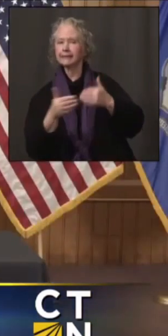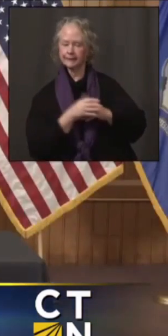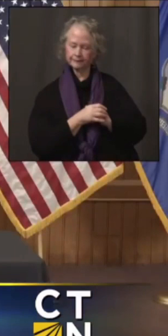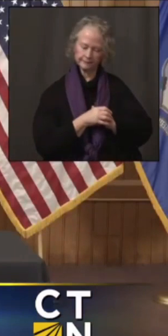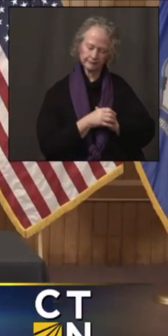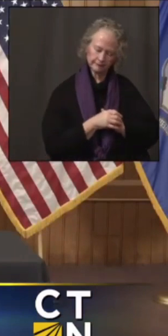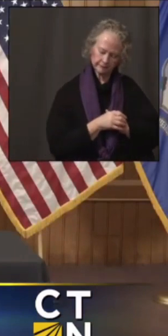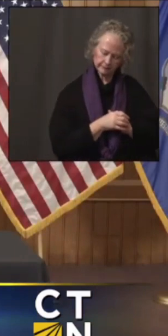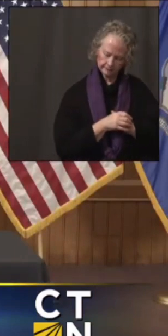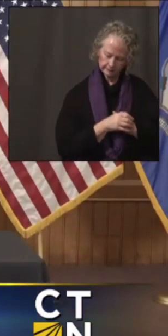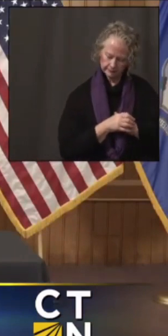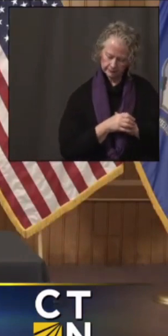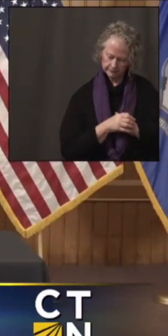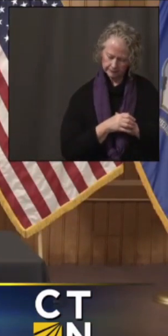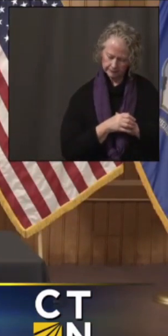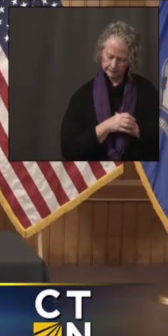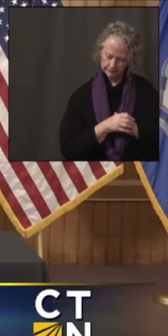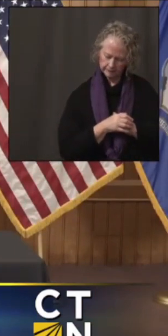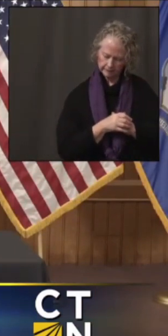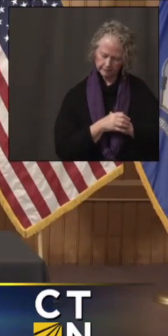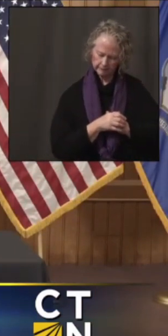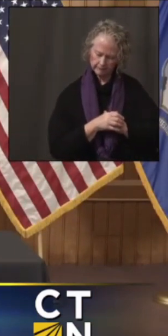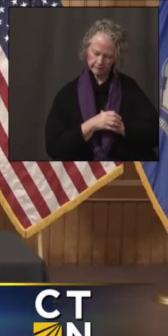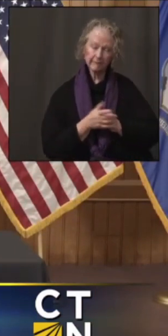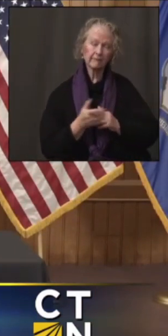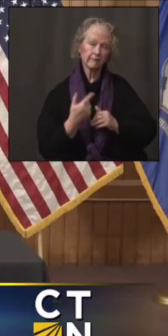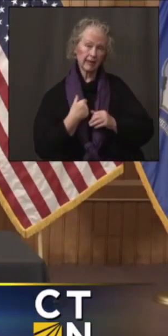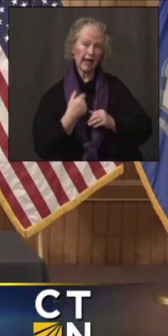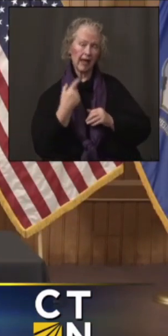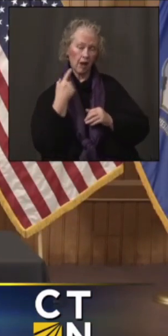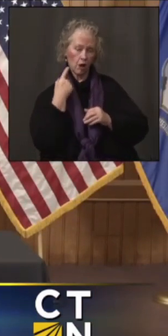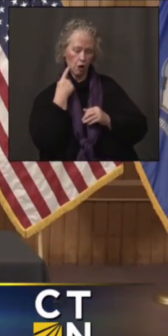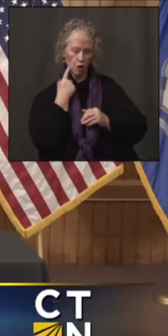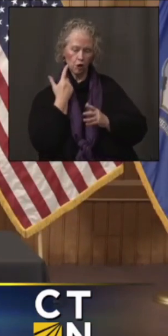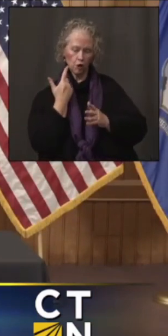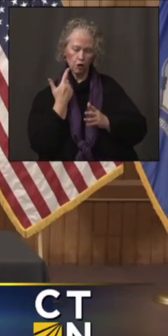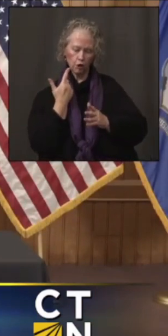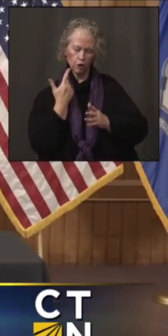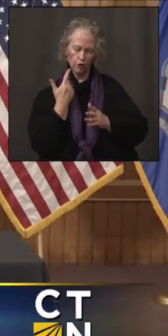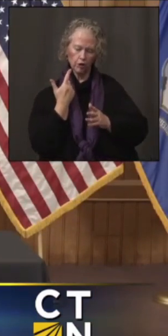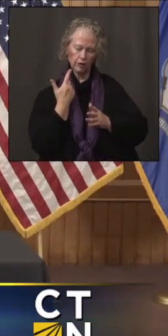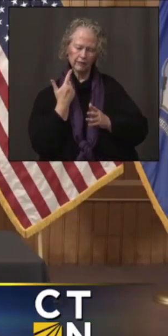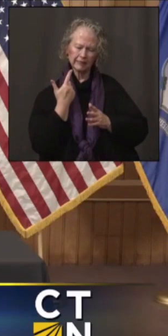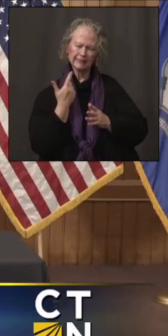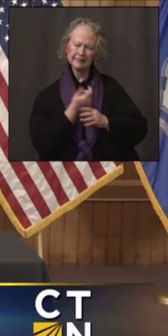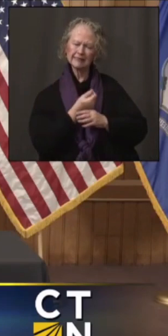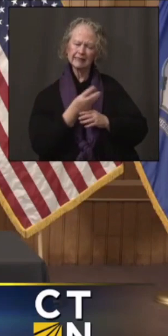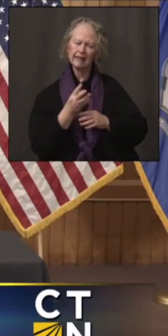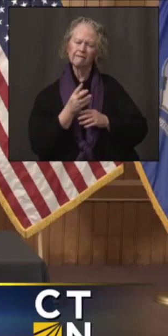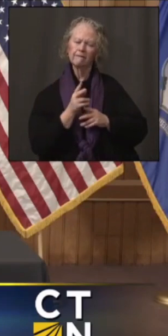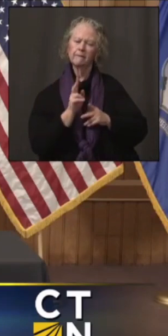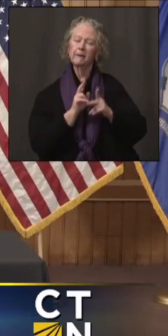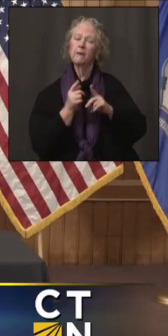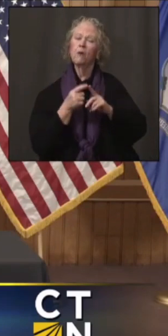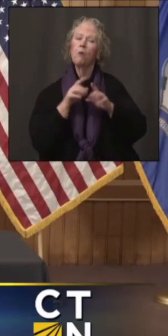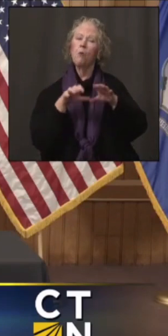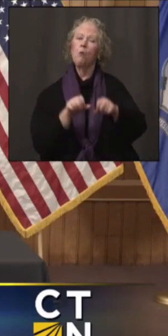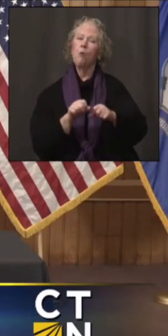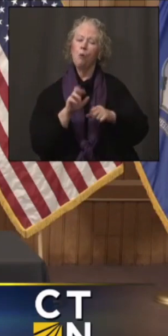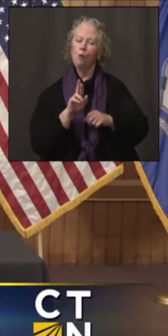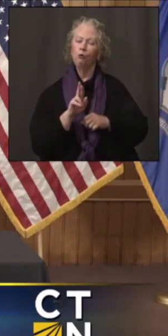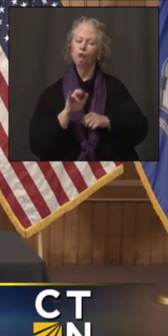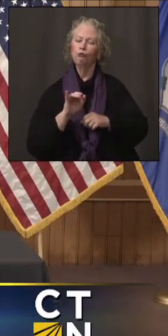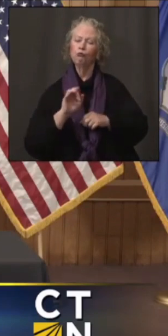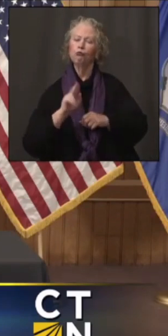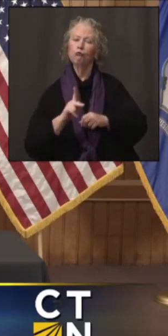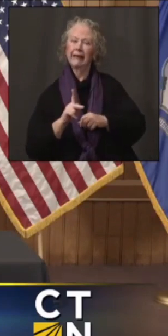I've heard from several rink owners, and I know this has gone kind of back and forth and you reacted